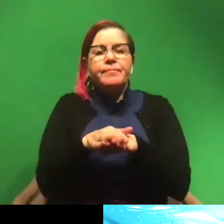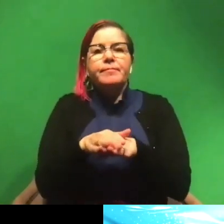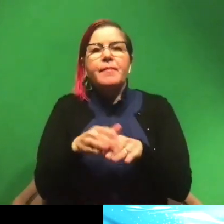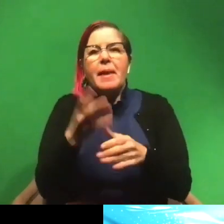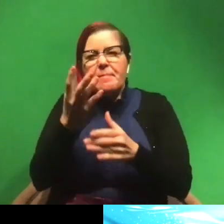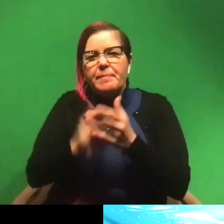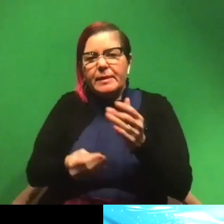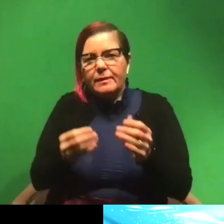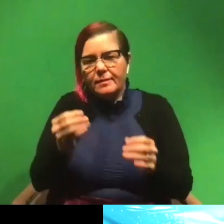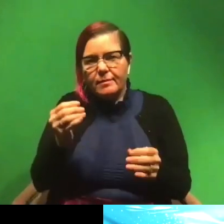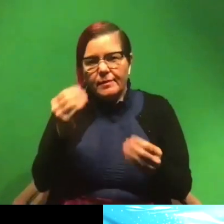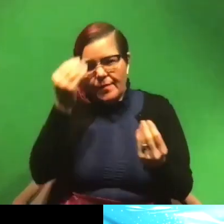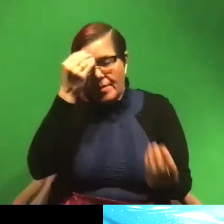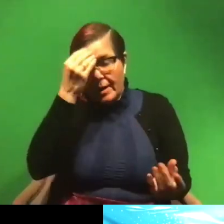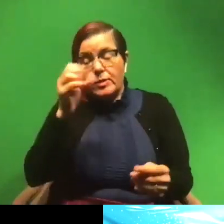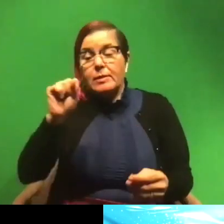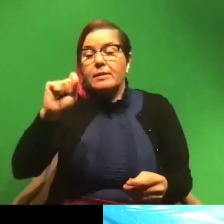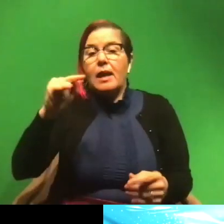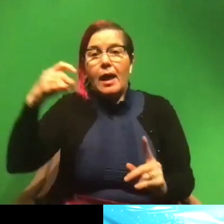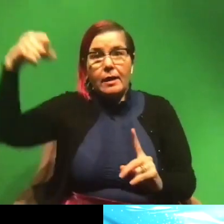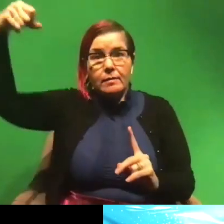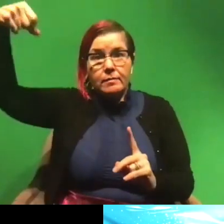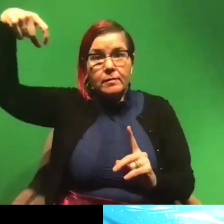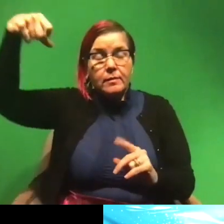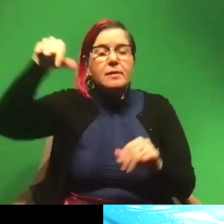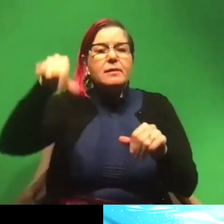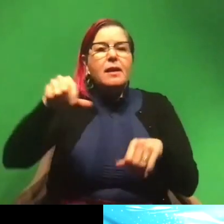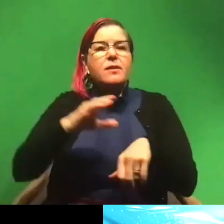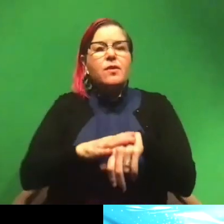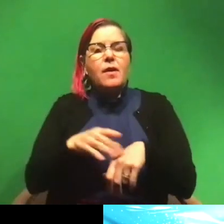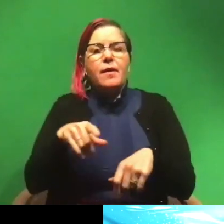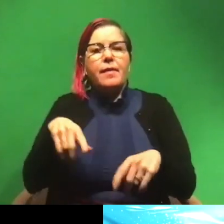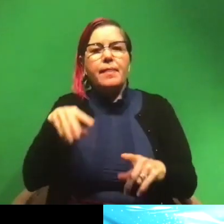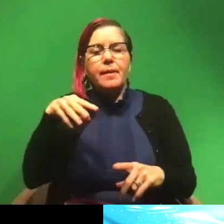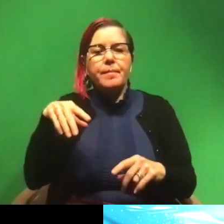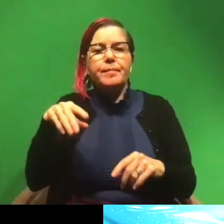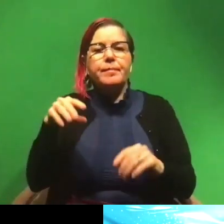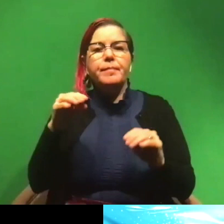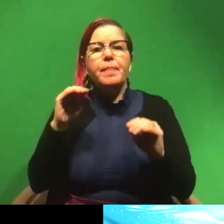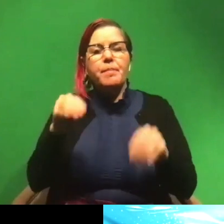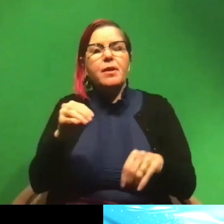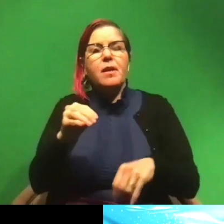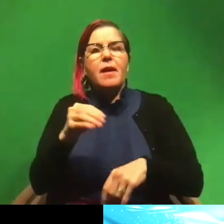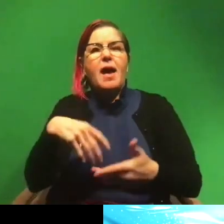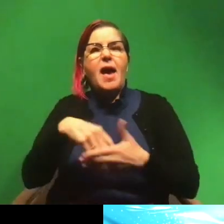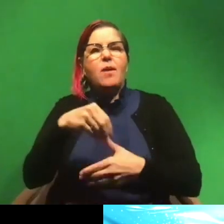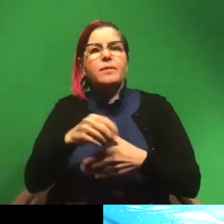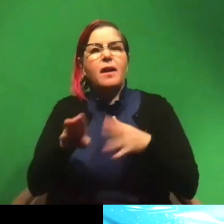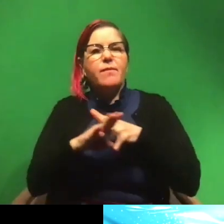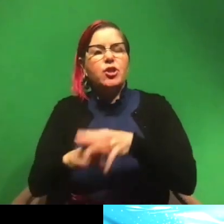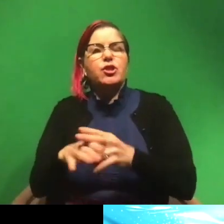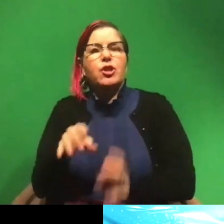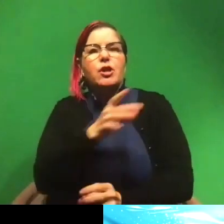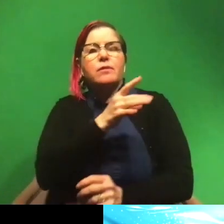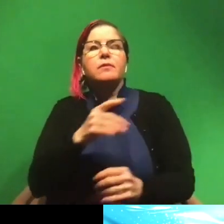information. So the satellite data, it stays on them. We put it on them externally. It stays on them